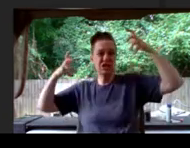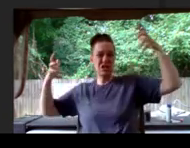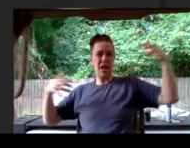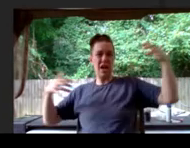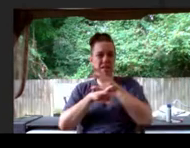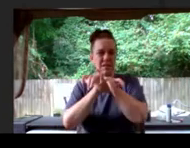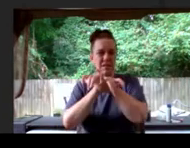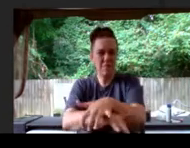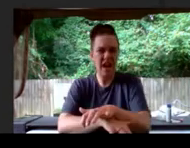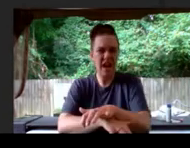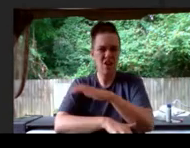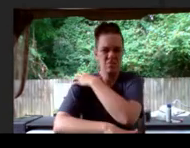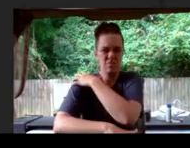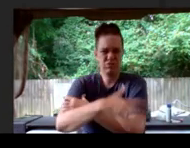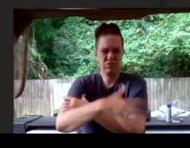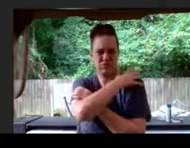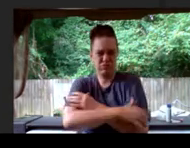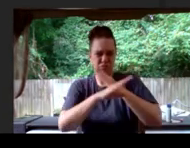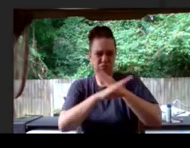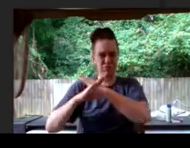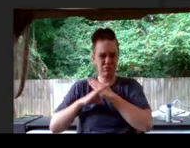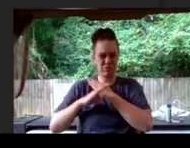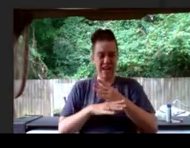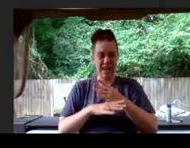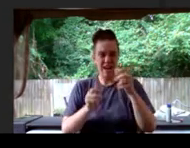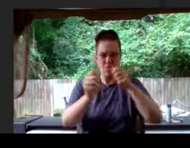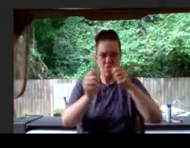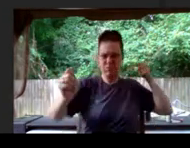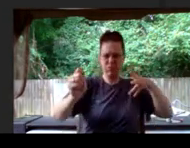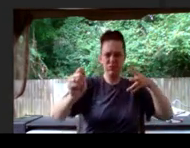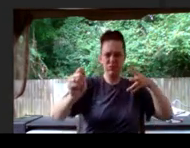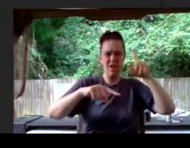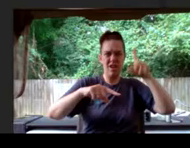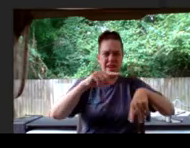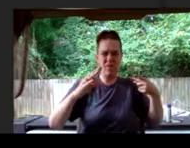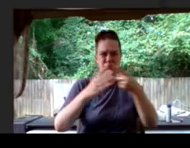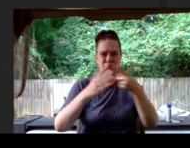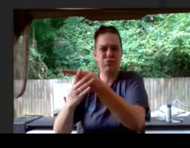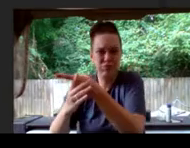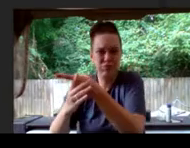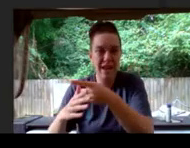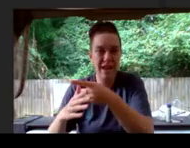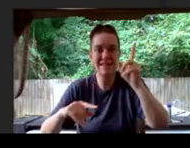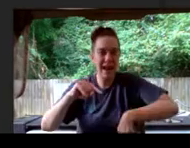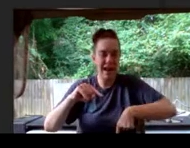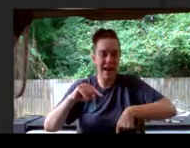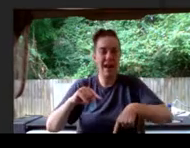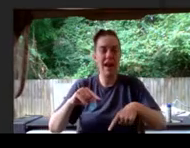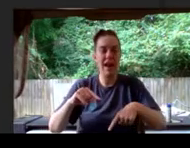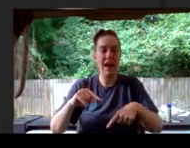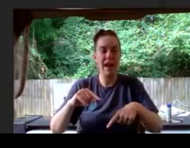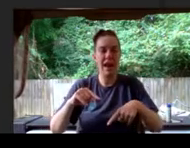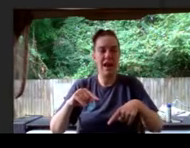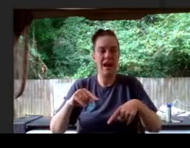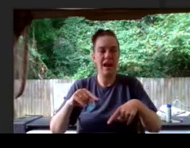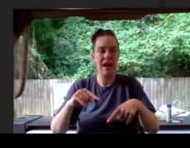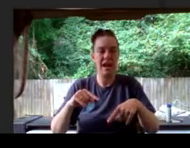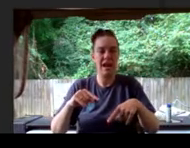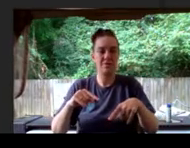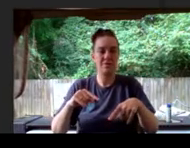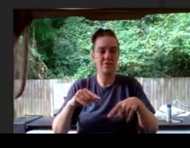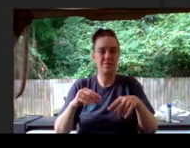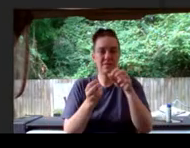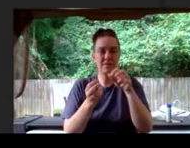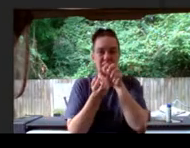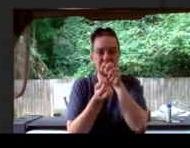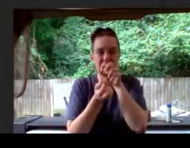in armor, and your arrows couldn't pierce the armor, and it released tiny spiders